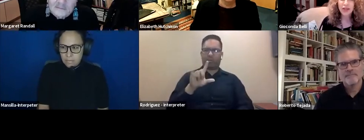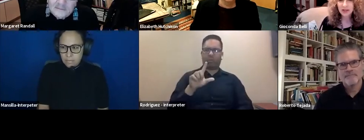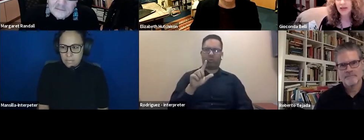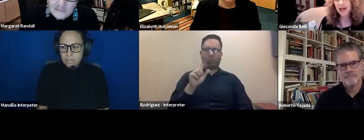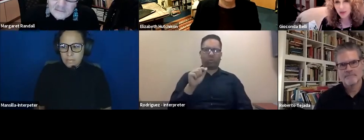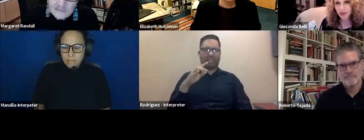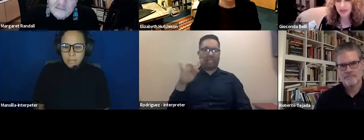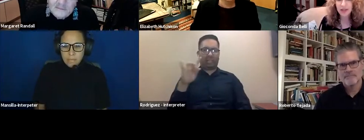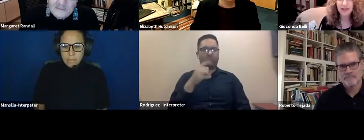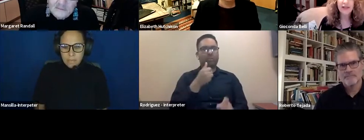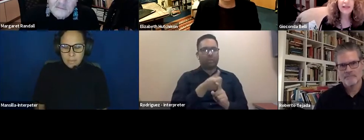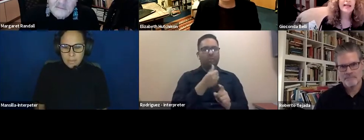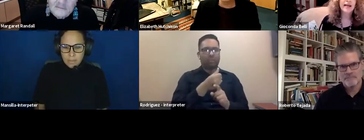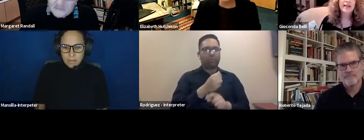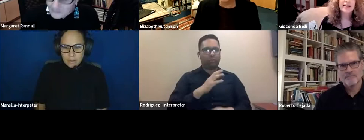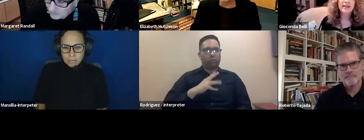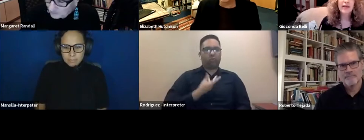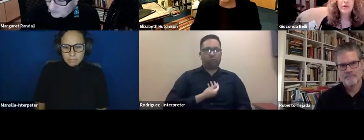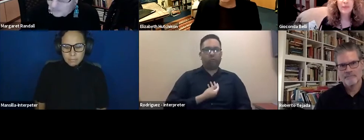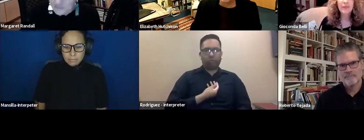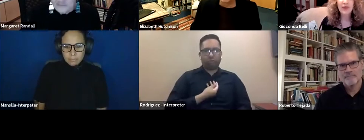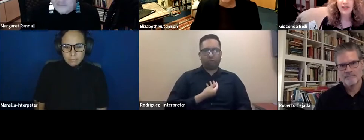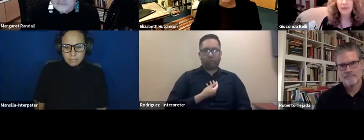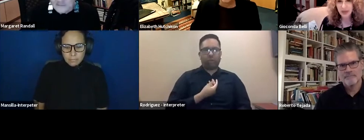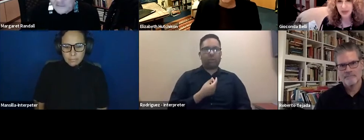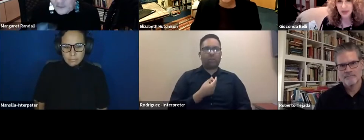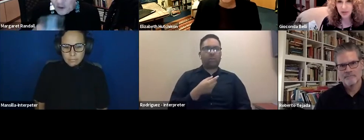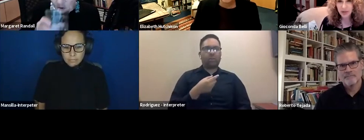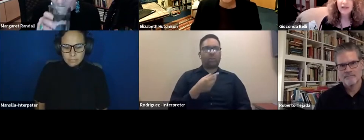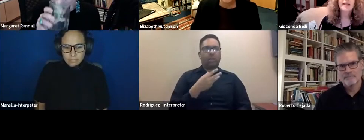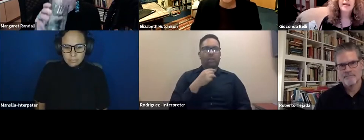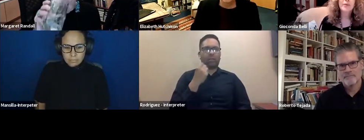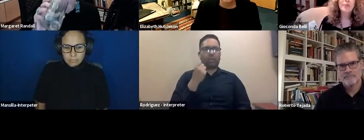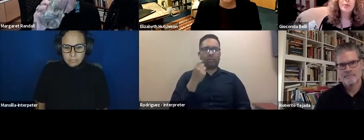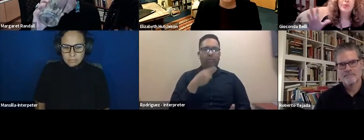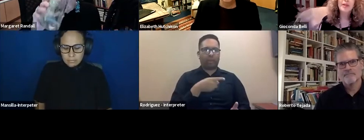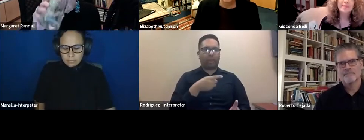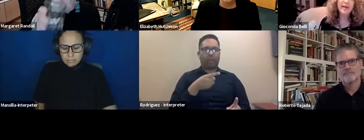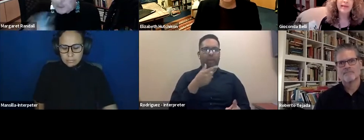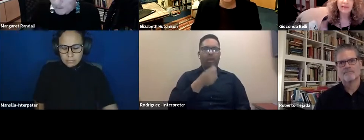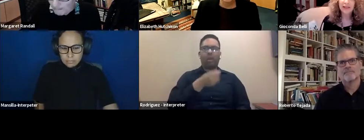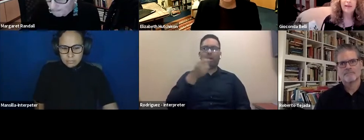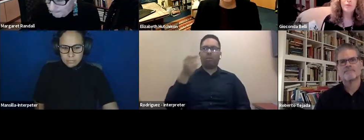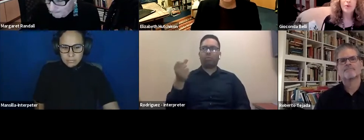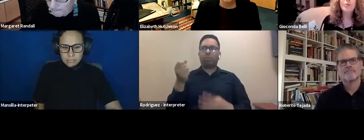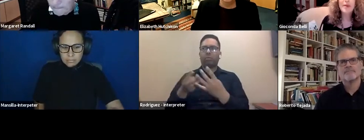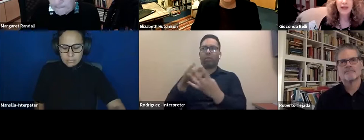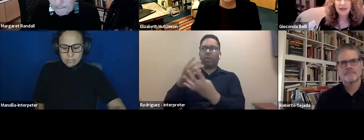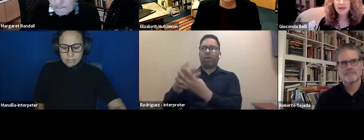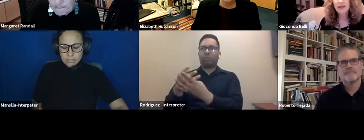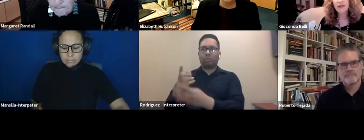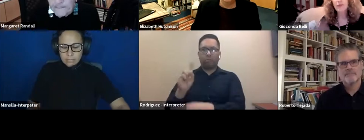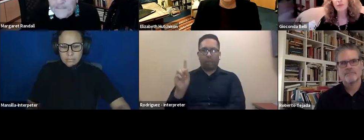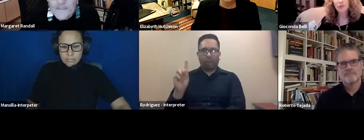were transgender, are transgender, and they were in the prison, they were put with the men, they are both